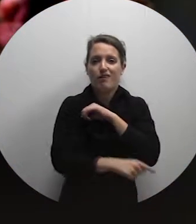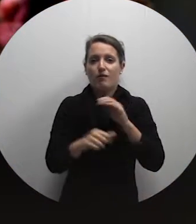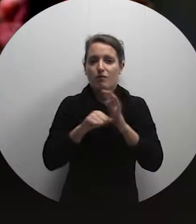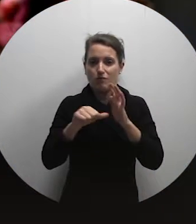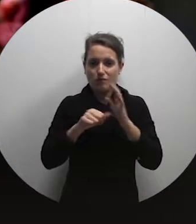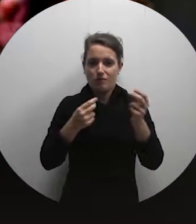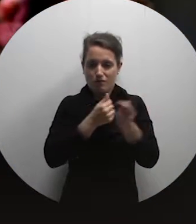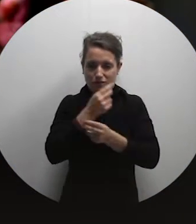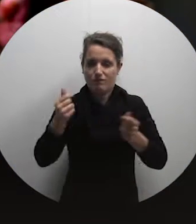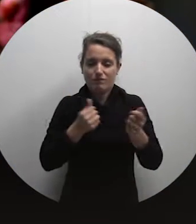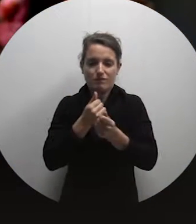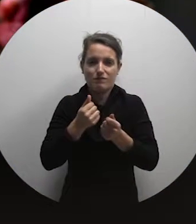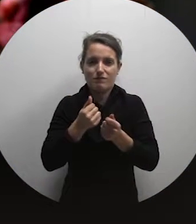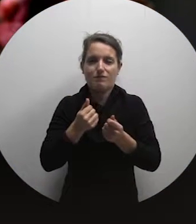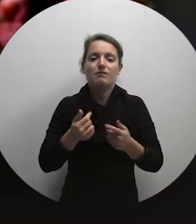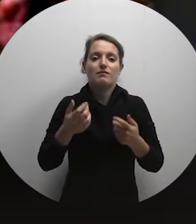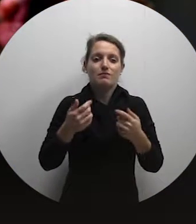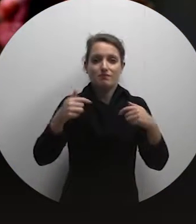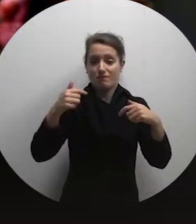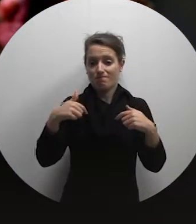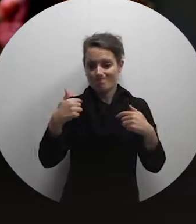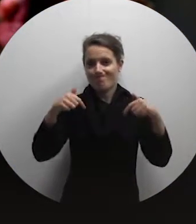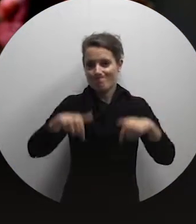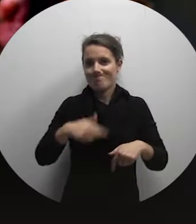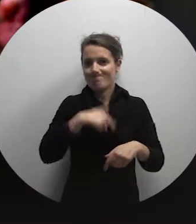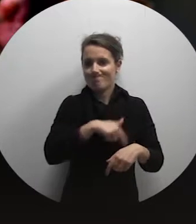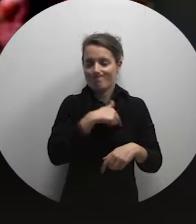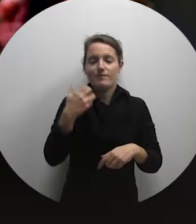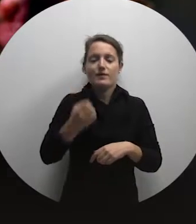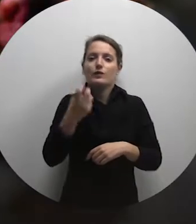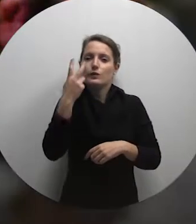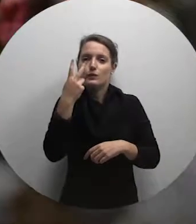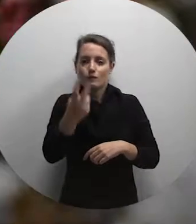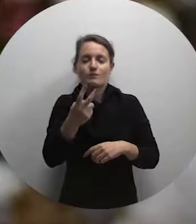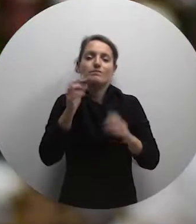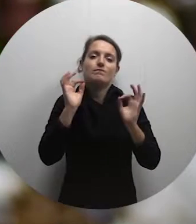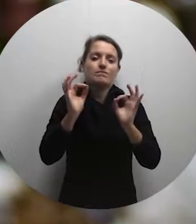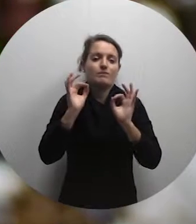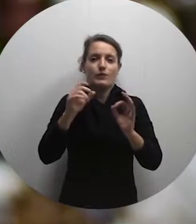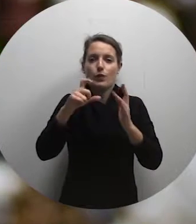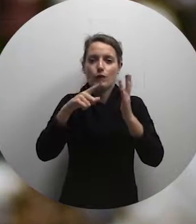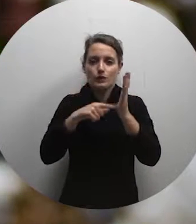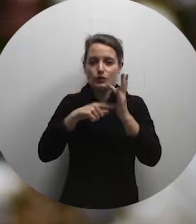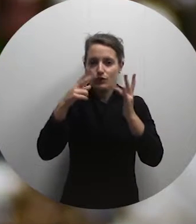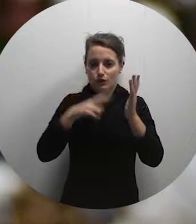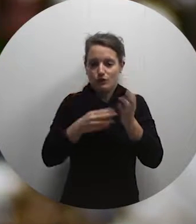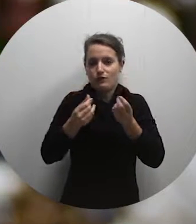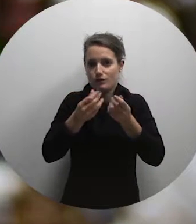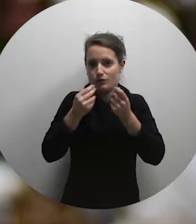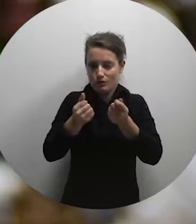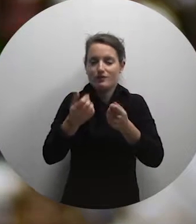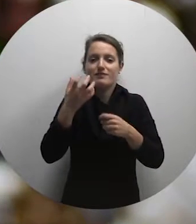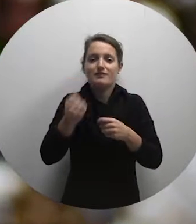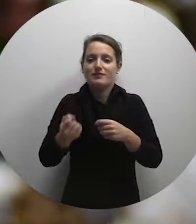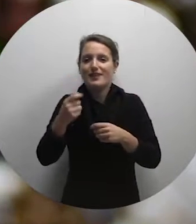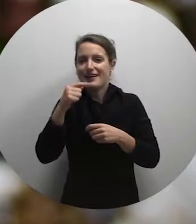were the Gossypium religiosum, known as red cotton, Gossypium heresutum, or